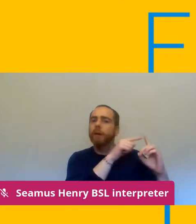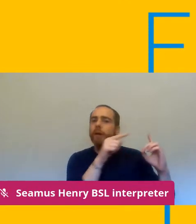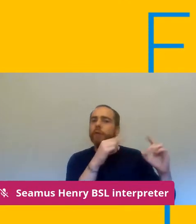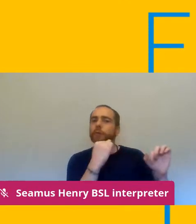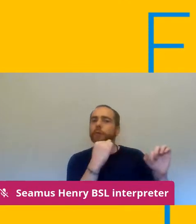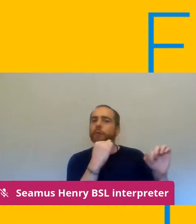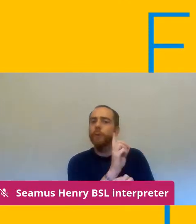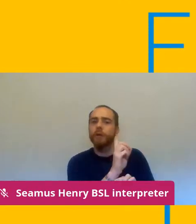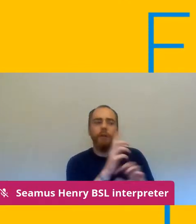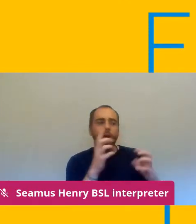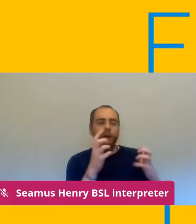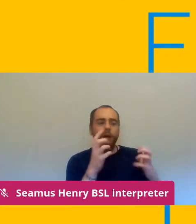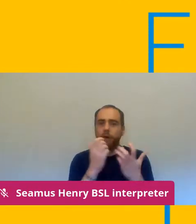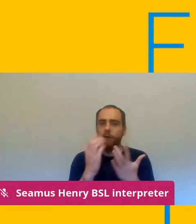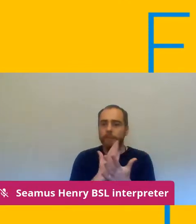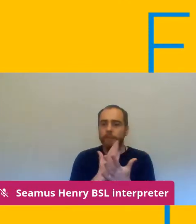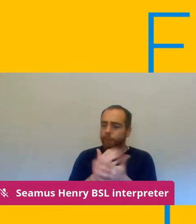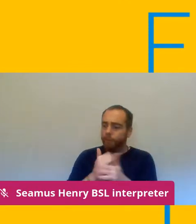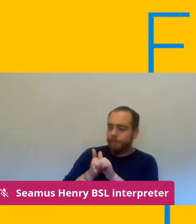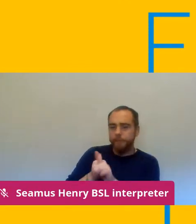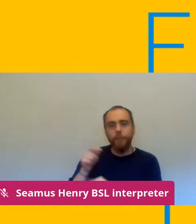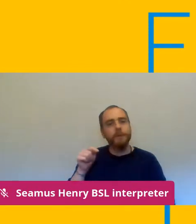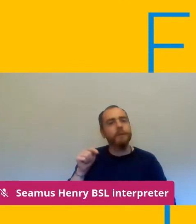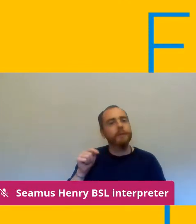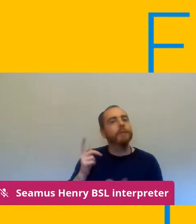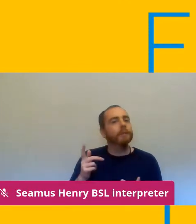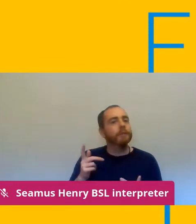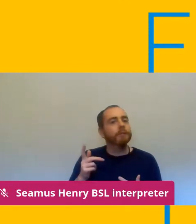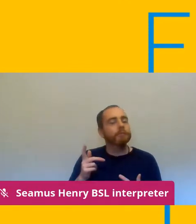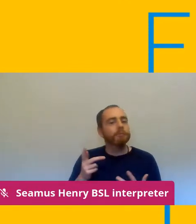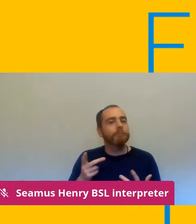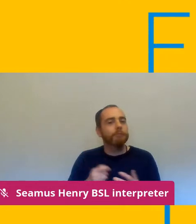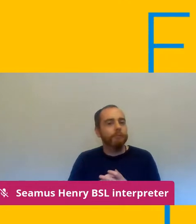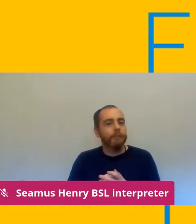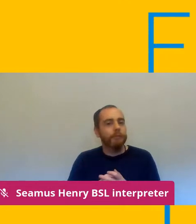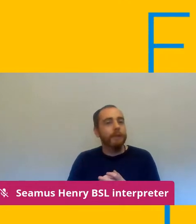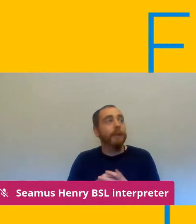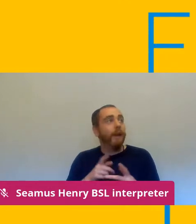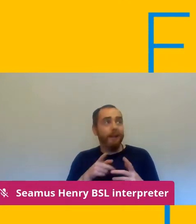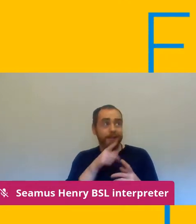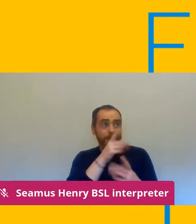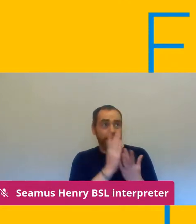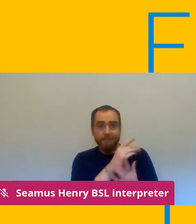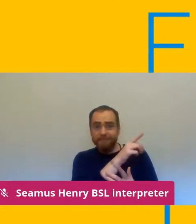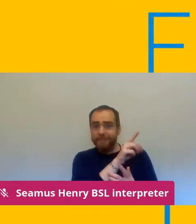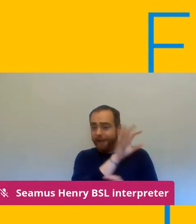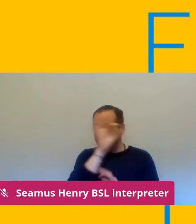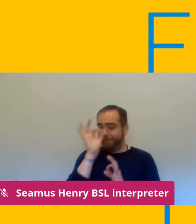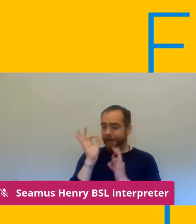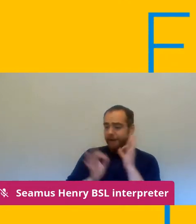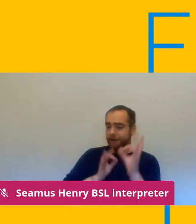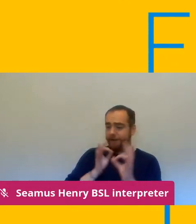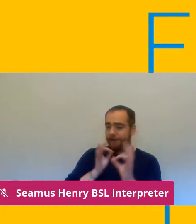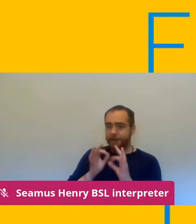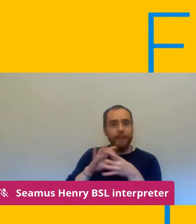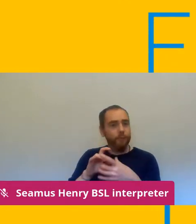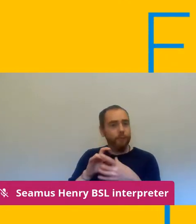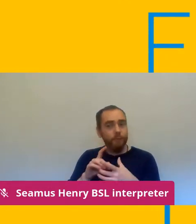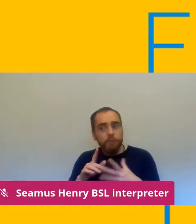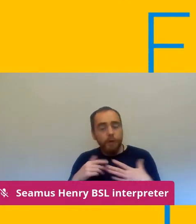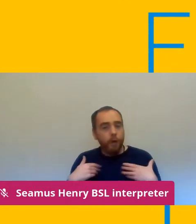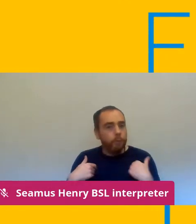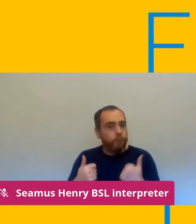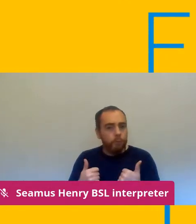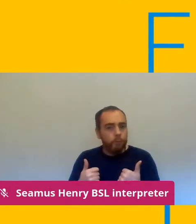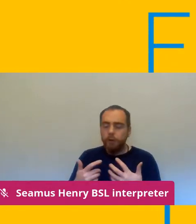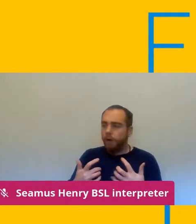asked about how people are feeling about the anxieties around surrounding covid because there are a lot of anxieties and i think sometimes we forget